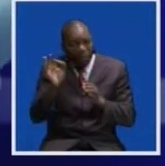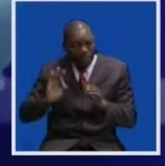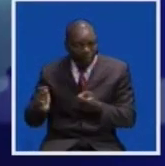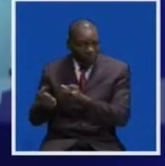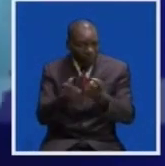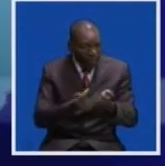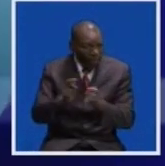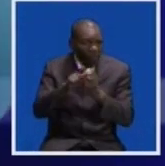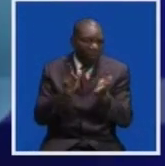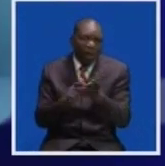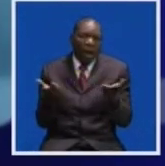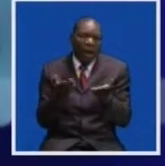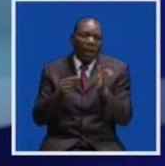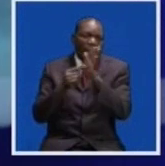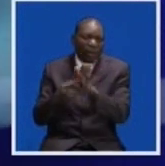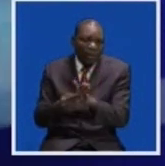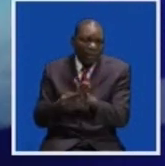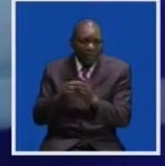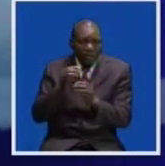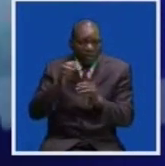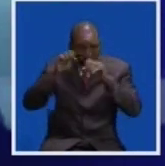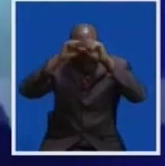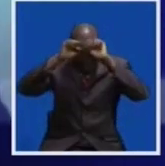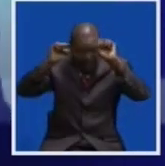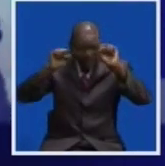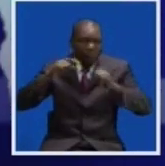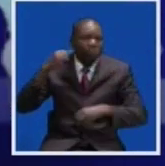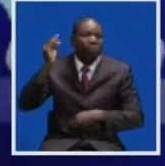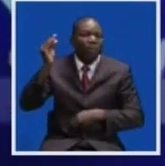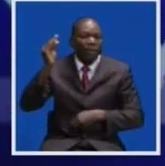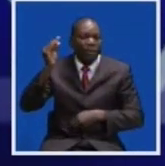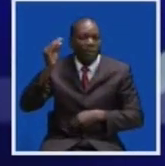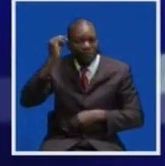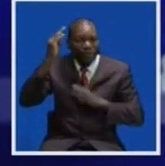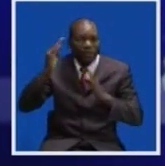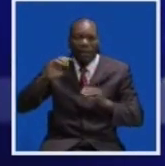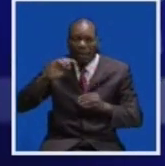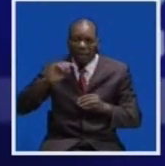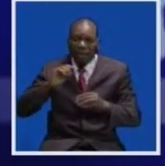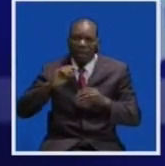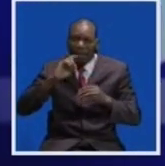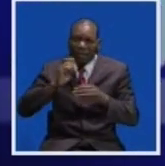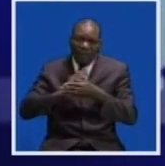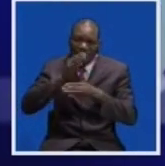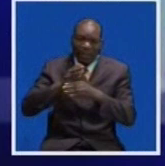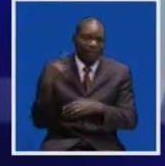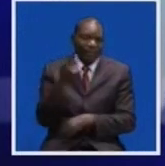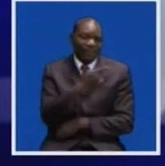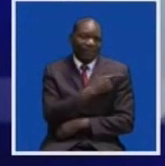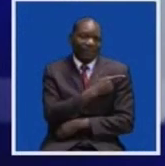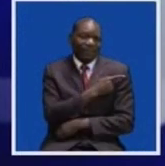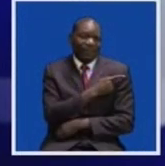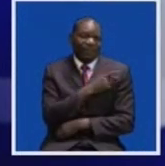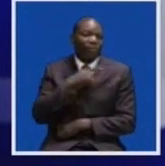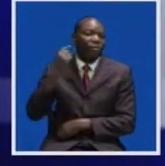no law that stipulates that swearing-in of a minister by the president must be held after the swearing-in at parliament. She